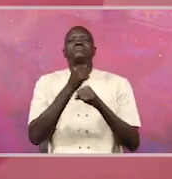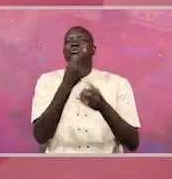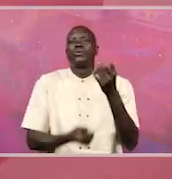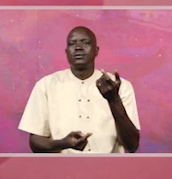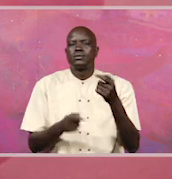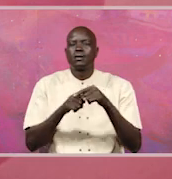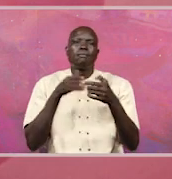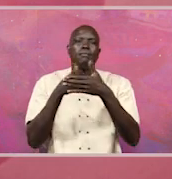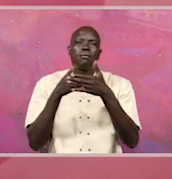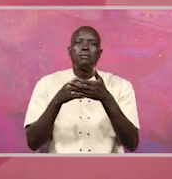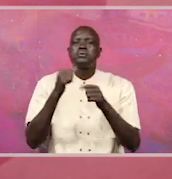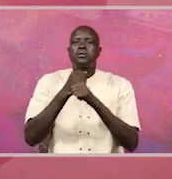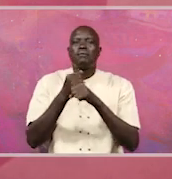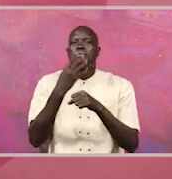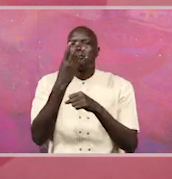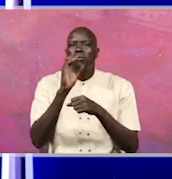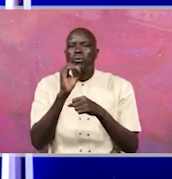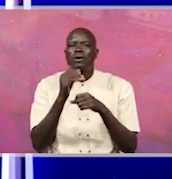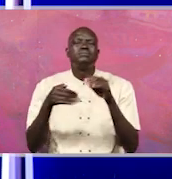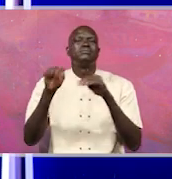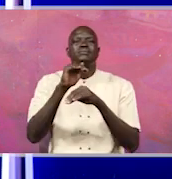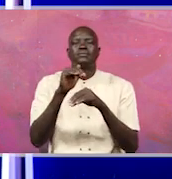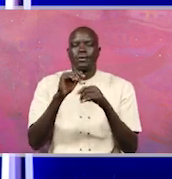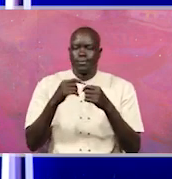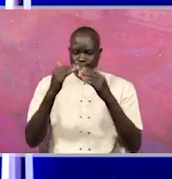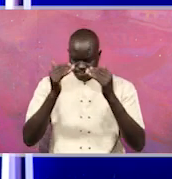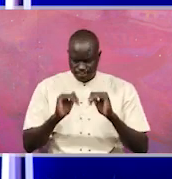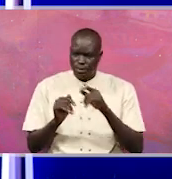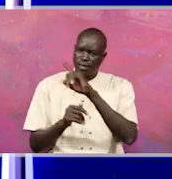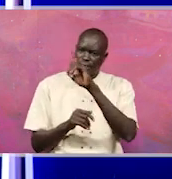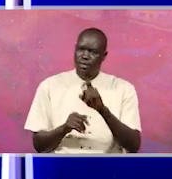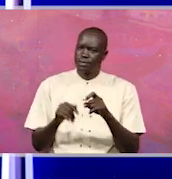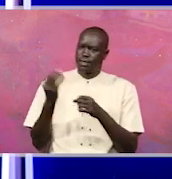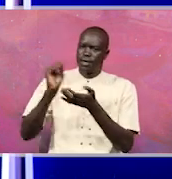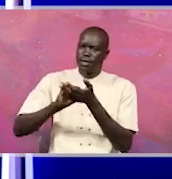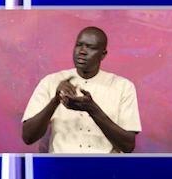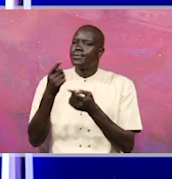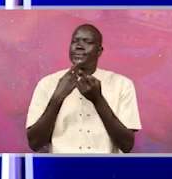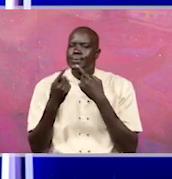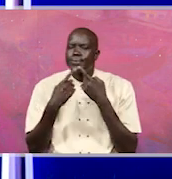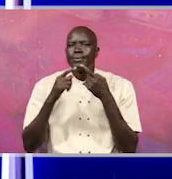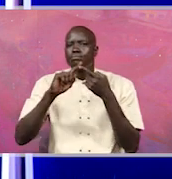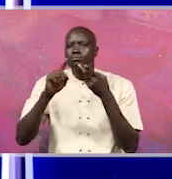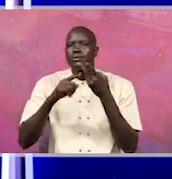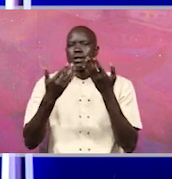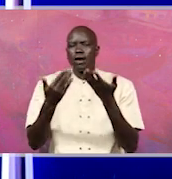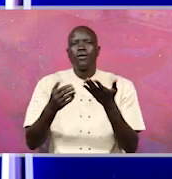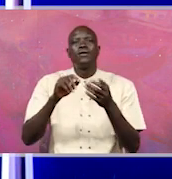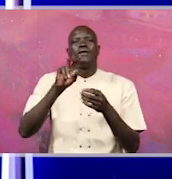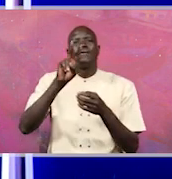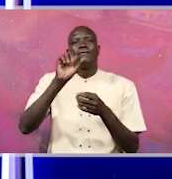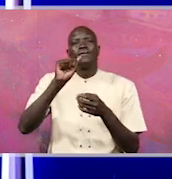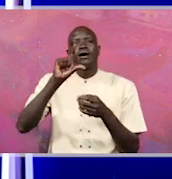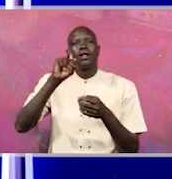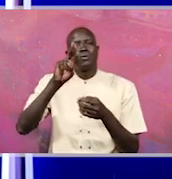staff of over 400? So I would like to ask you, Sisi, yes, you're talking about all this, but what are the values of